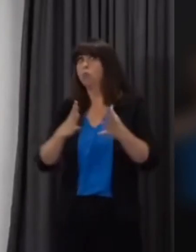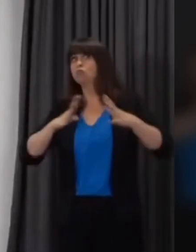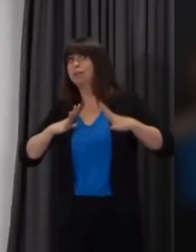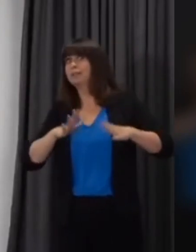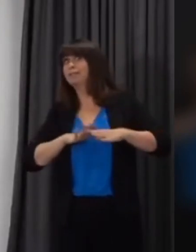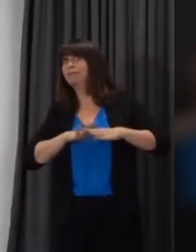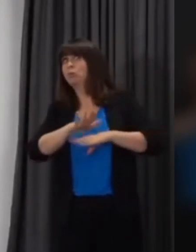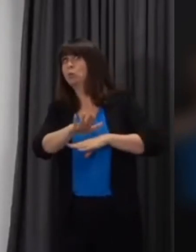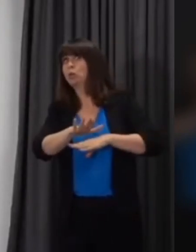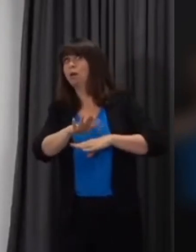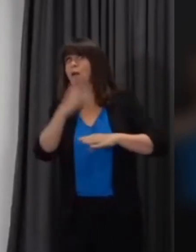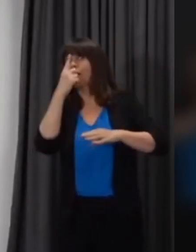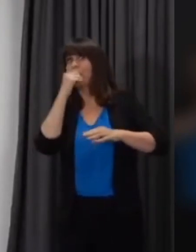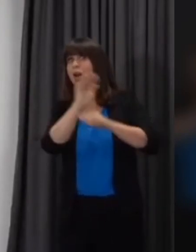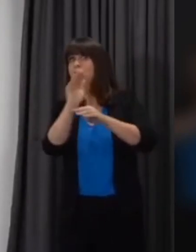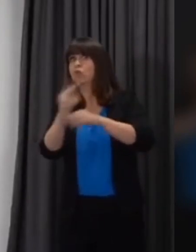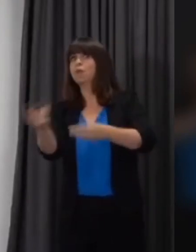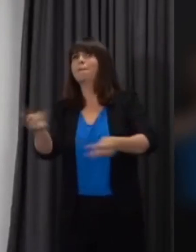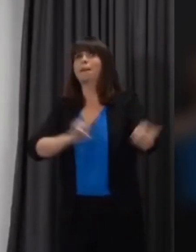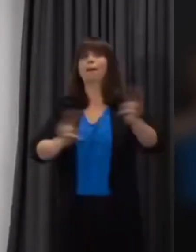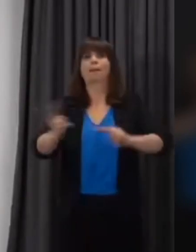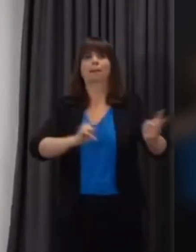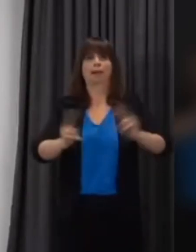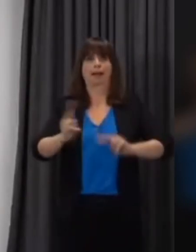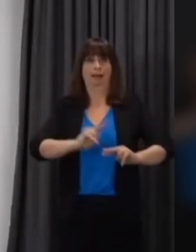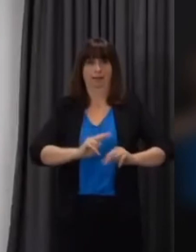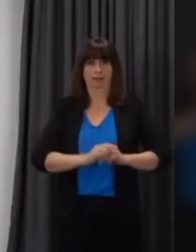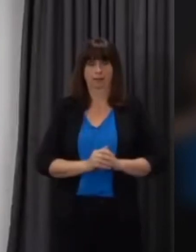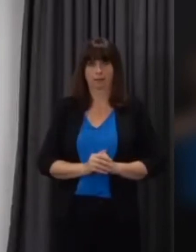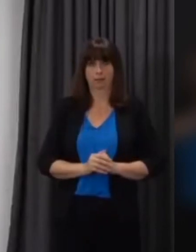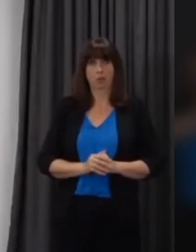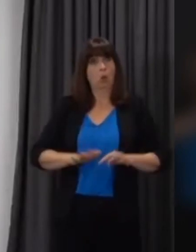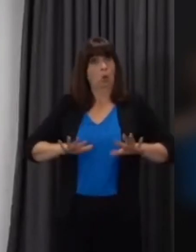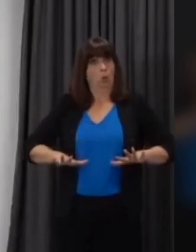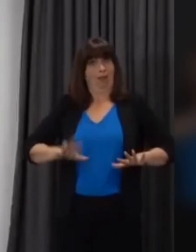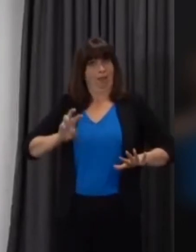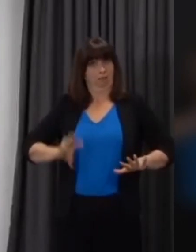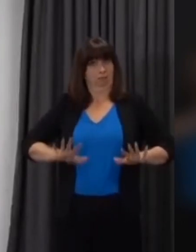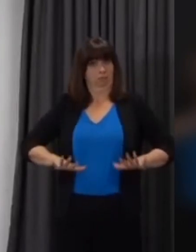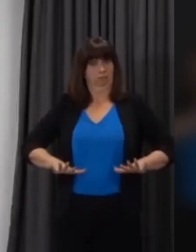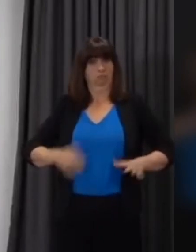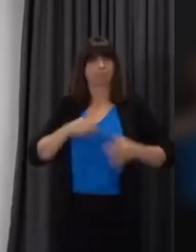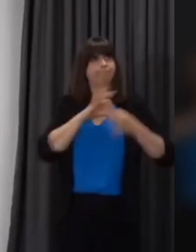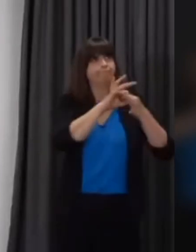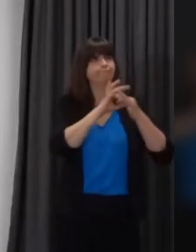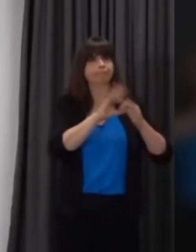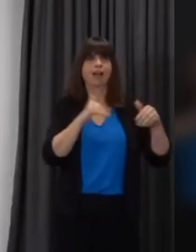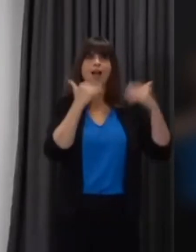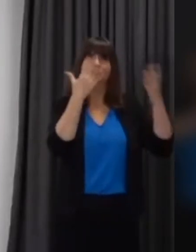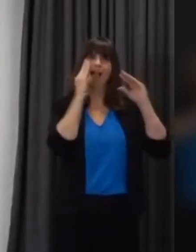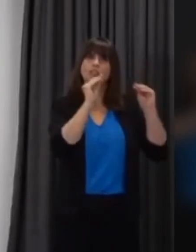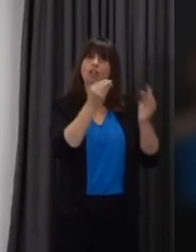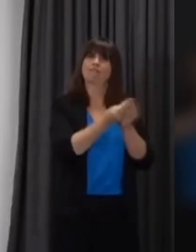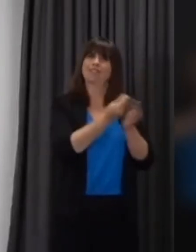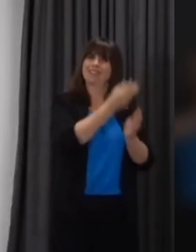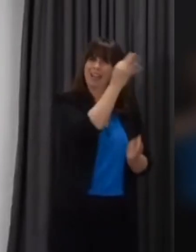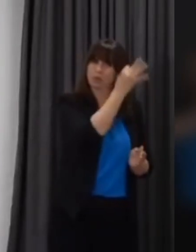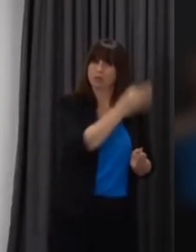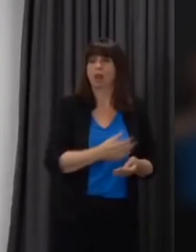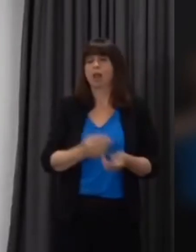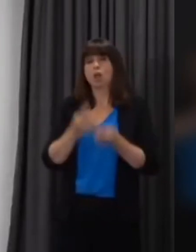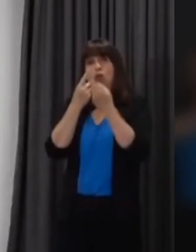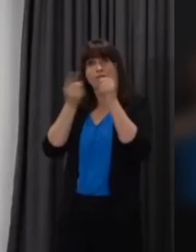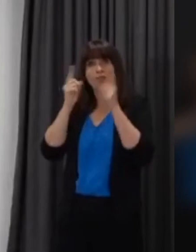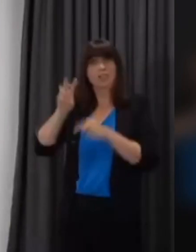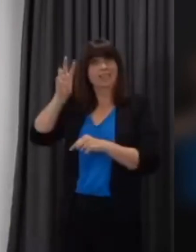of international students here in Wales we're working very closely with the higher education funding council as well as universities